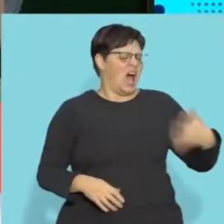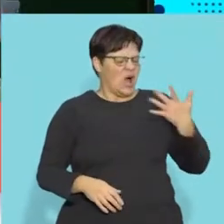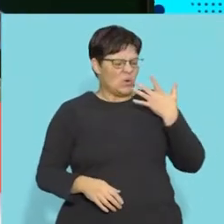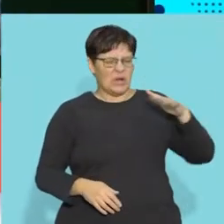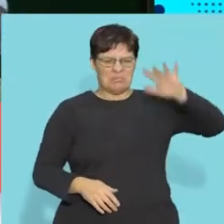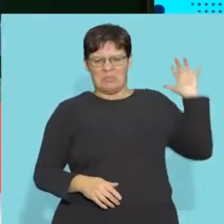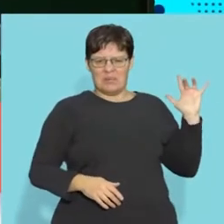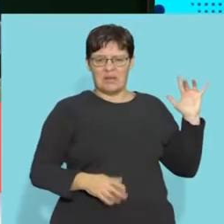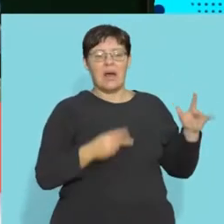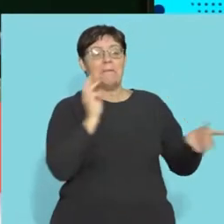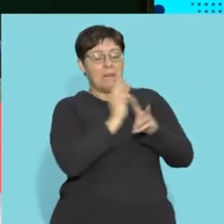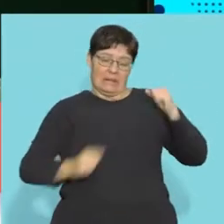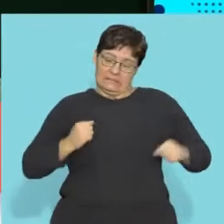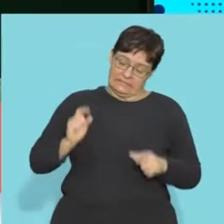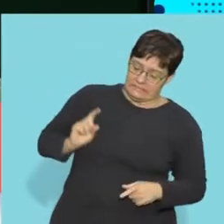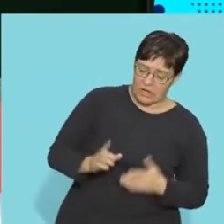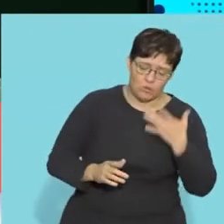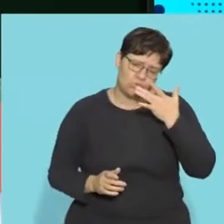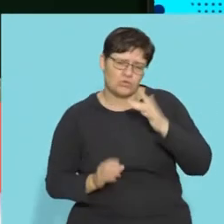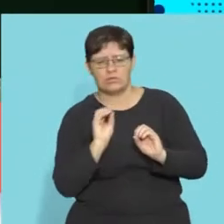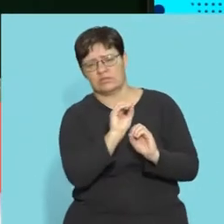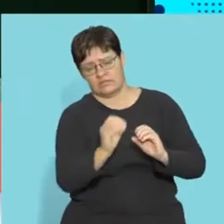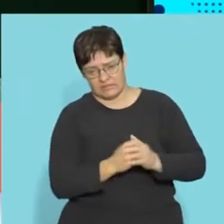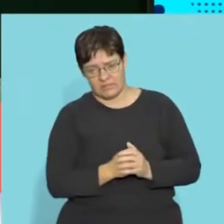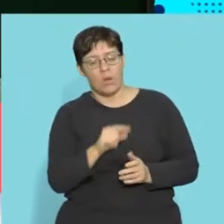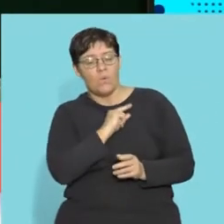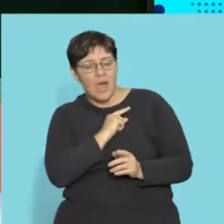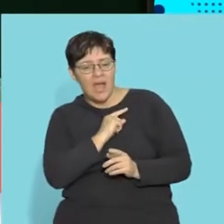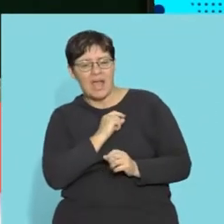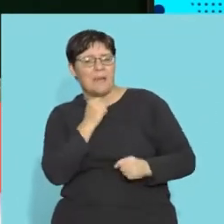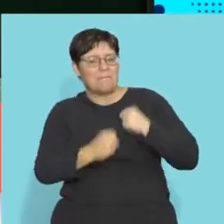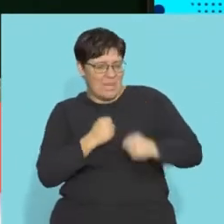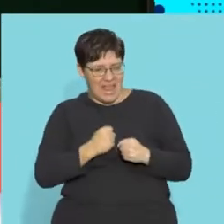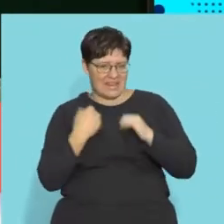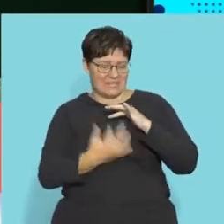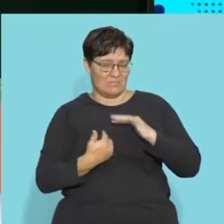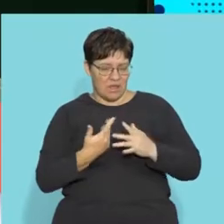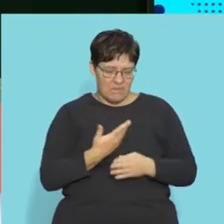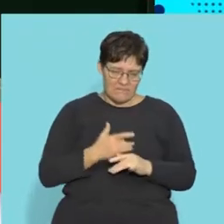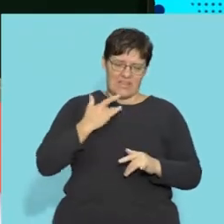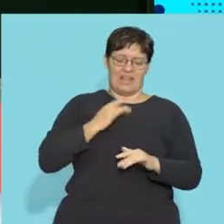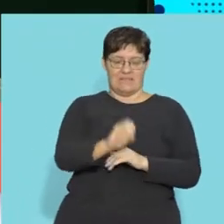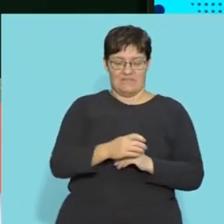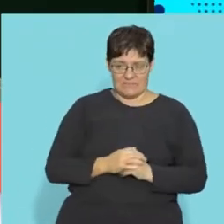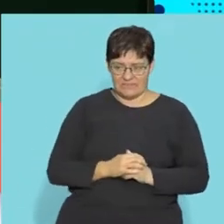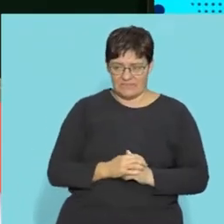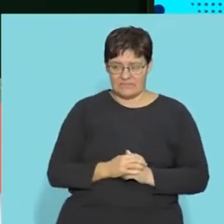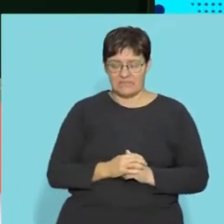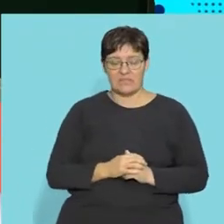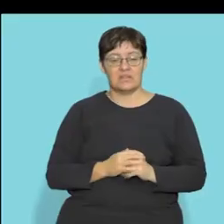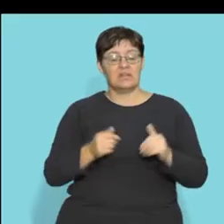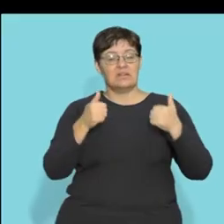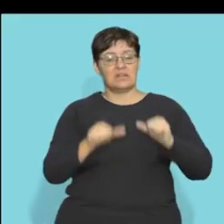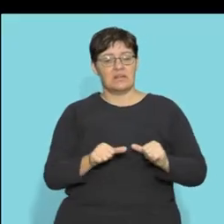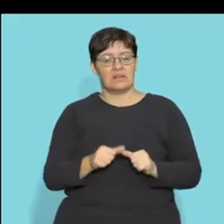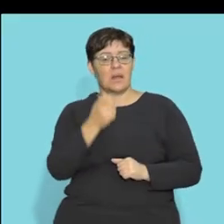and taking your hand away and ouch, mommy, mommy comes around. So that is a pain receptor. So it's pain stimuli. Right. The